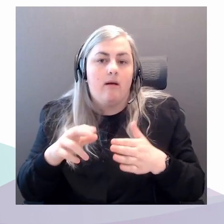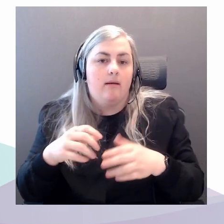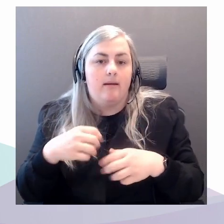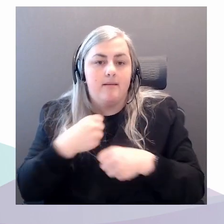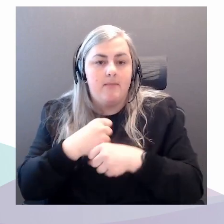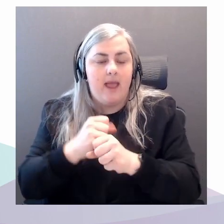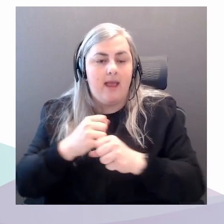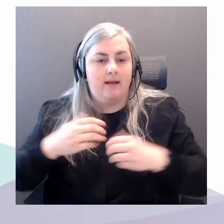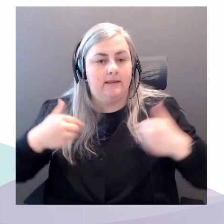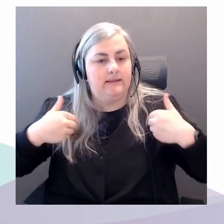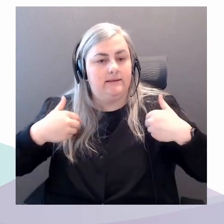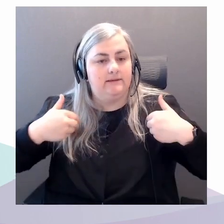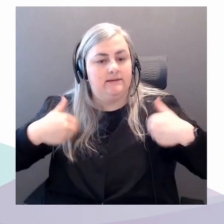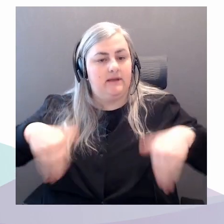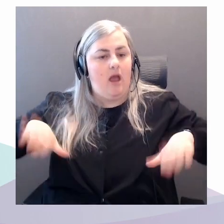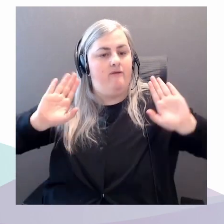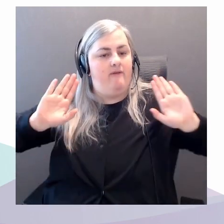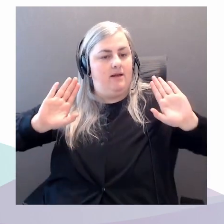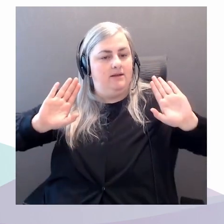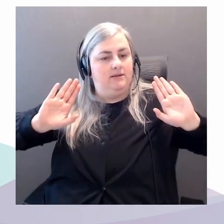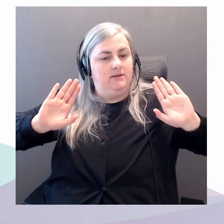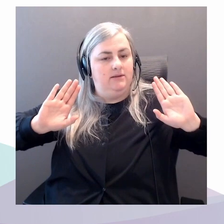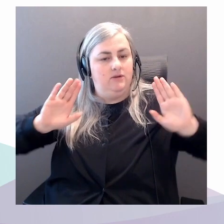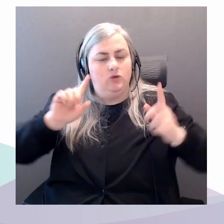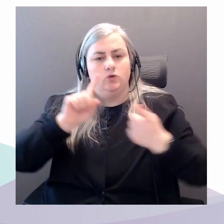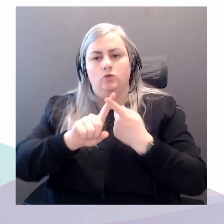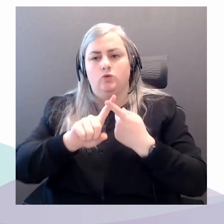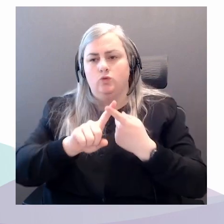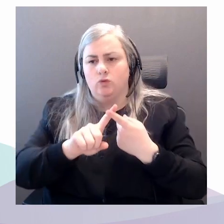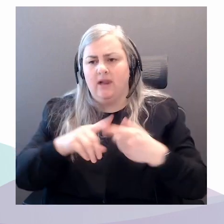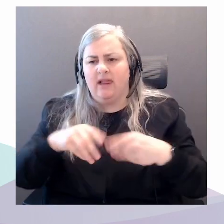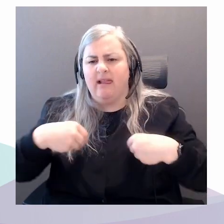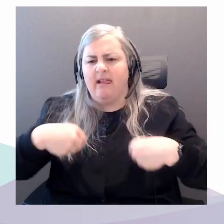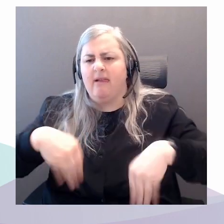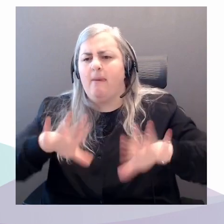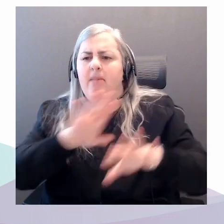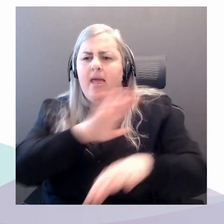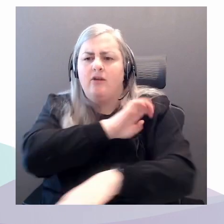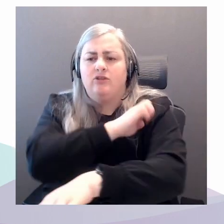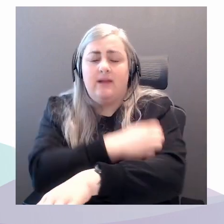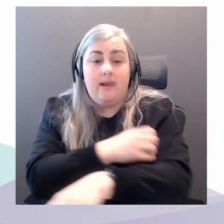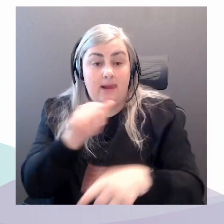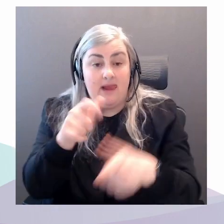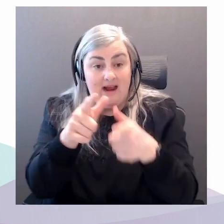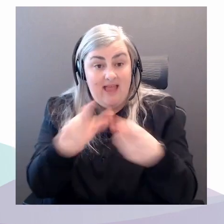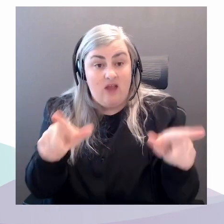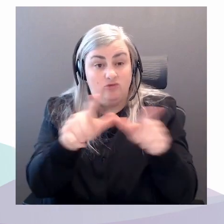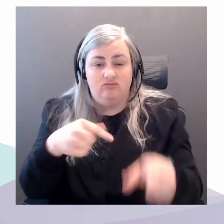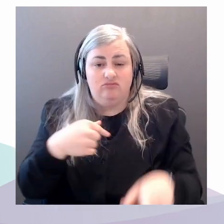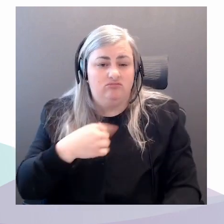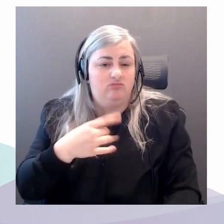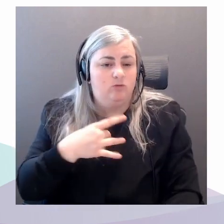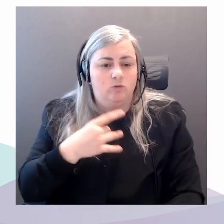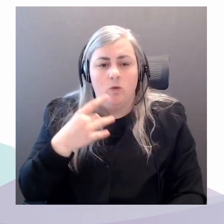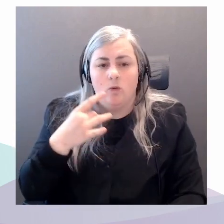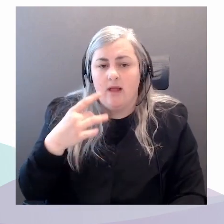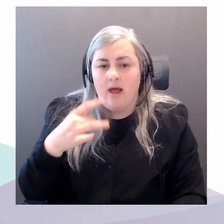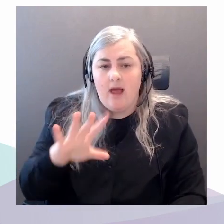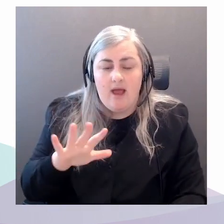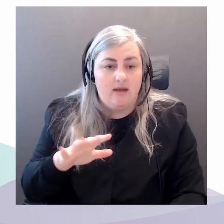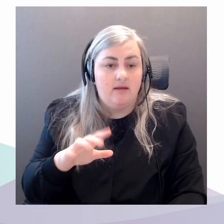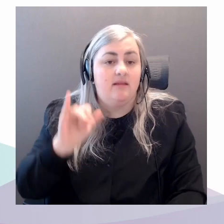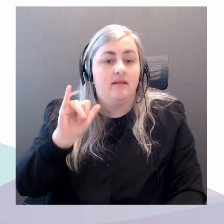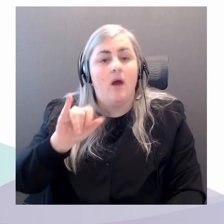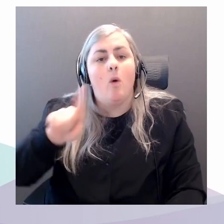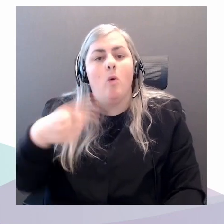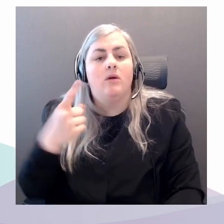energy. And I don't like that language. I think that that is only true if we still imagine having lots of